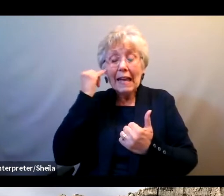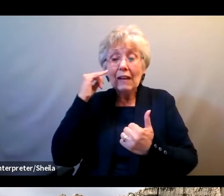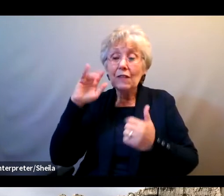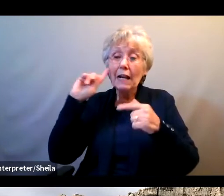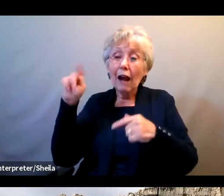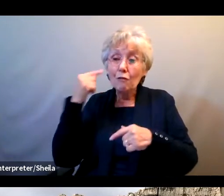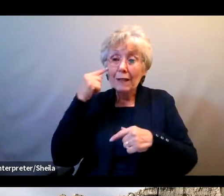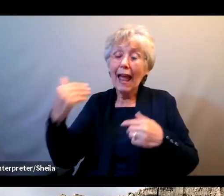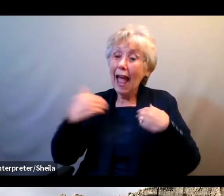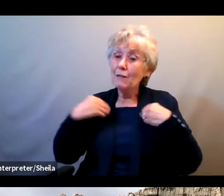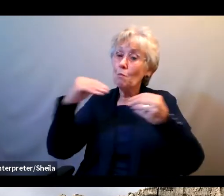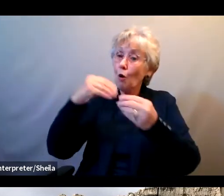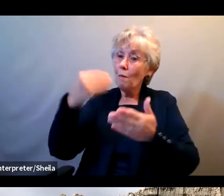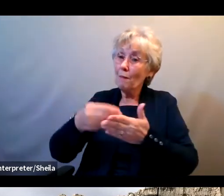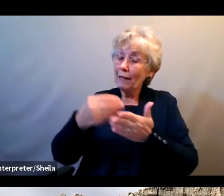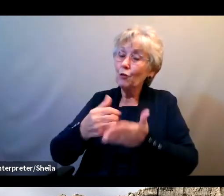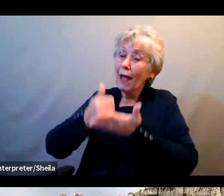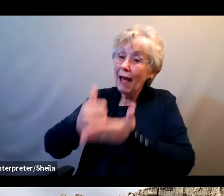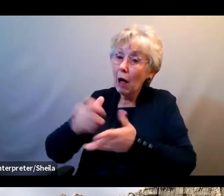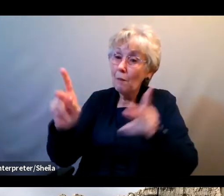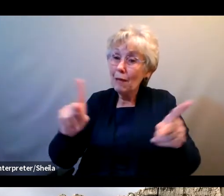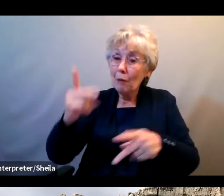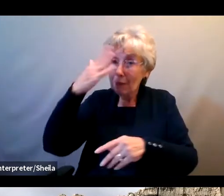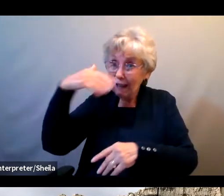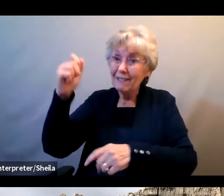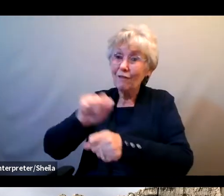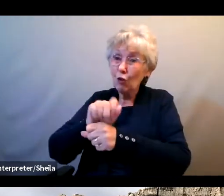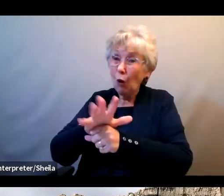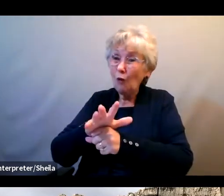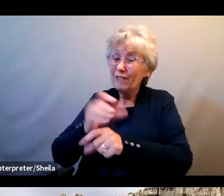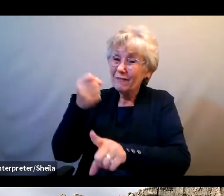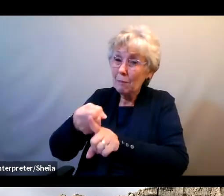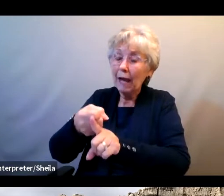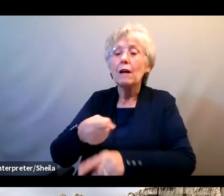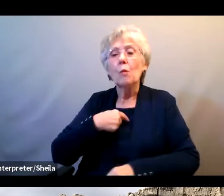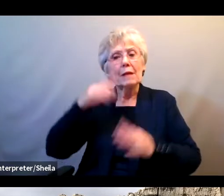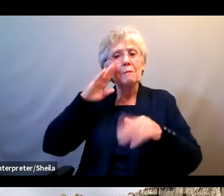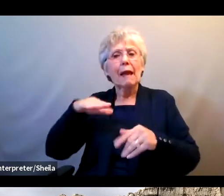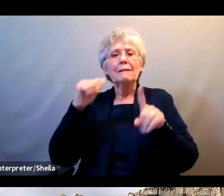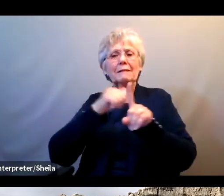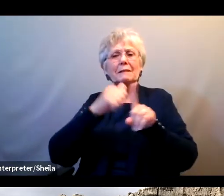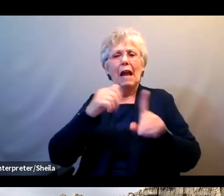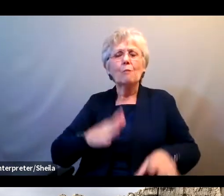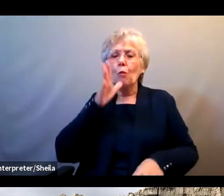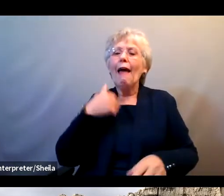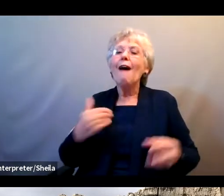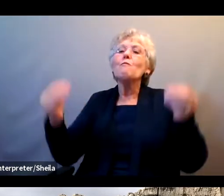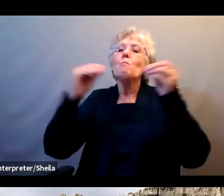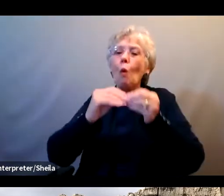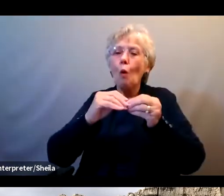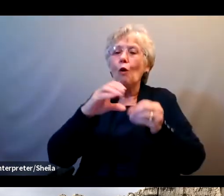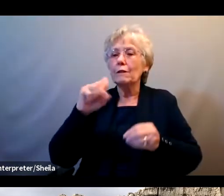financial relief for people because of COVID, we expect that scammers will come out with more related scams.